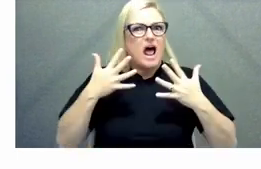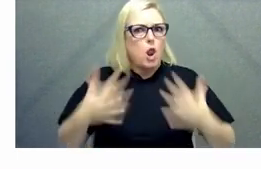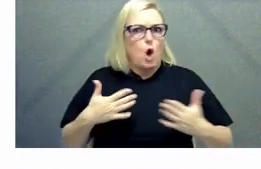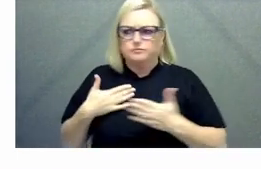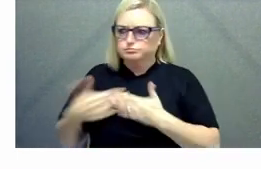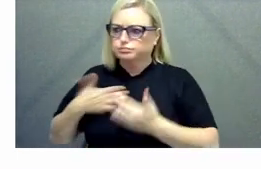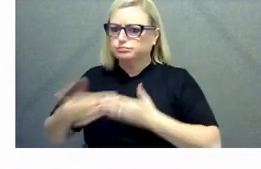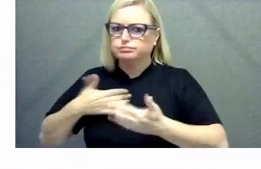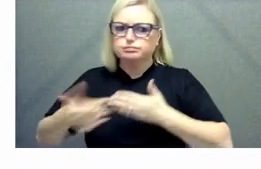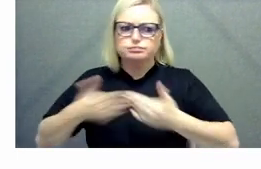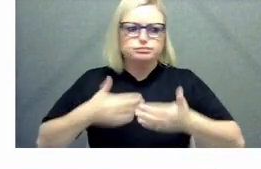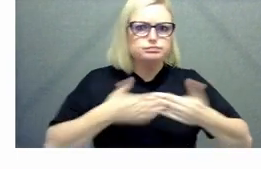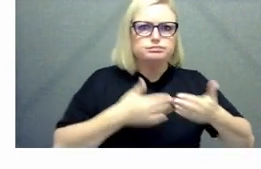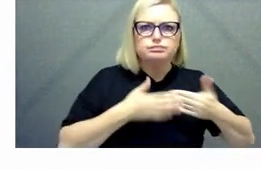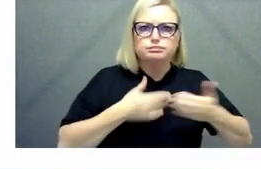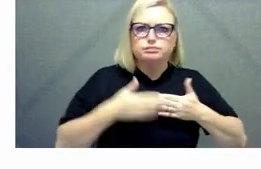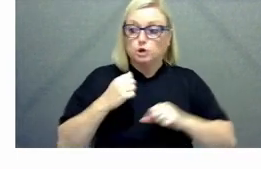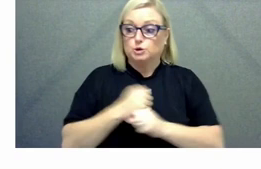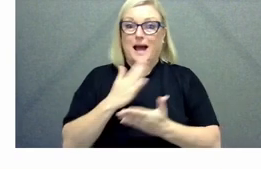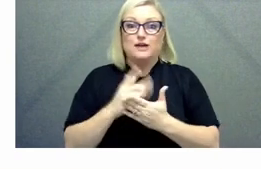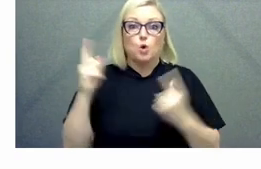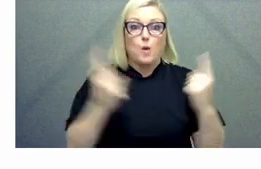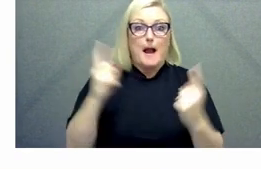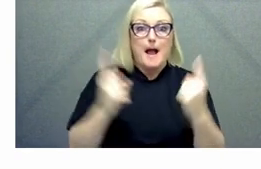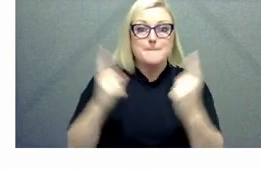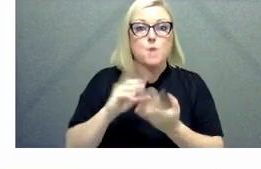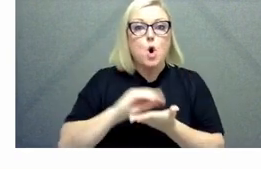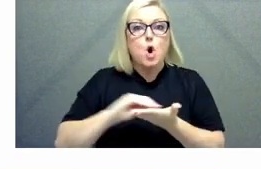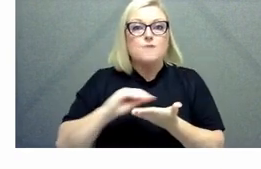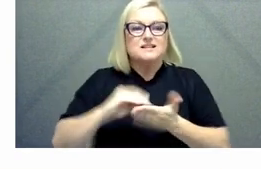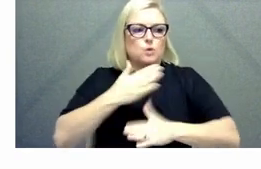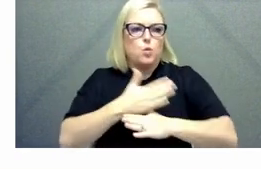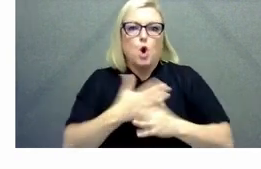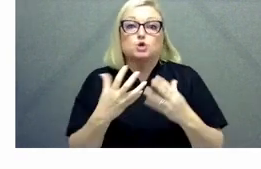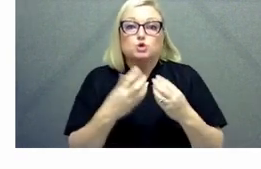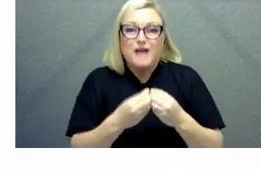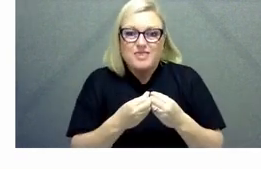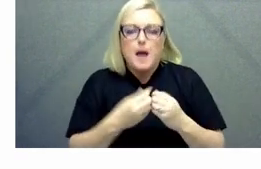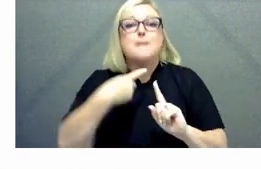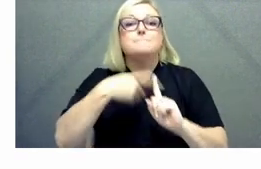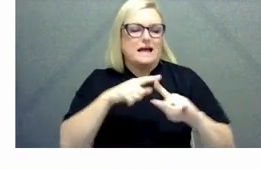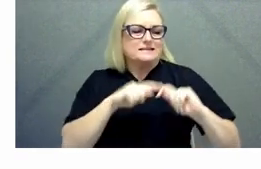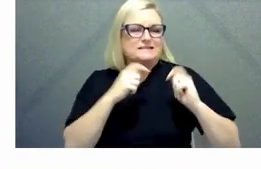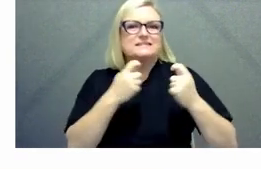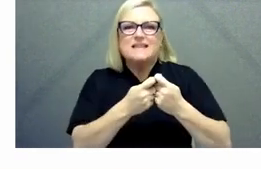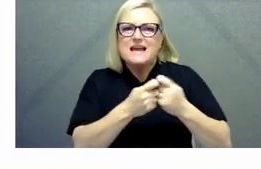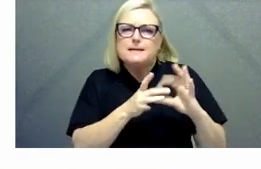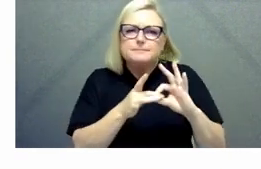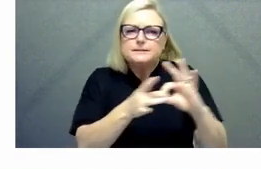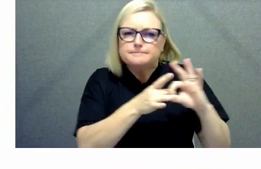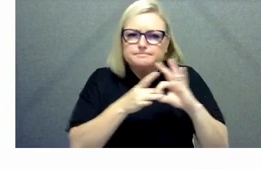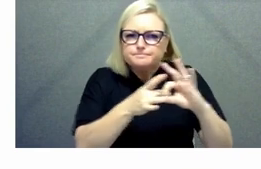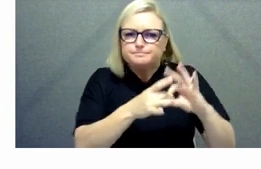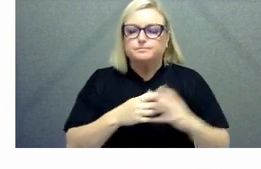to make sure that we're bringing people together so that they can work with their colleagues in productive work the design and the structure of work has